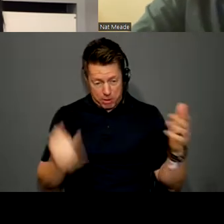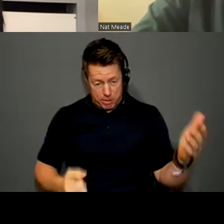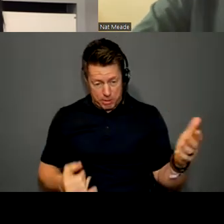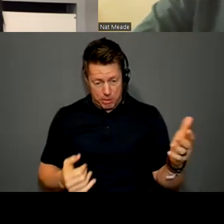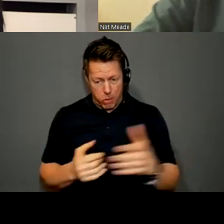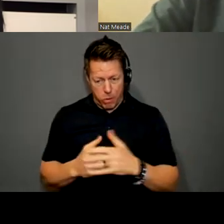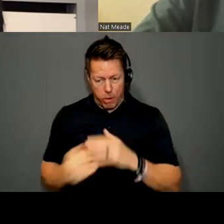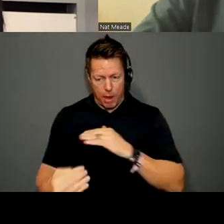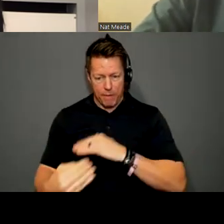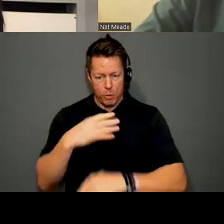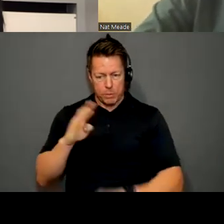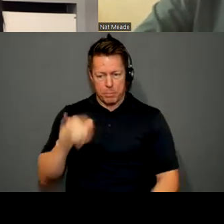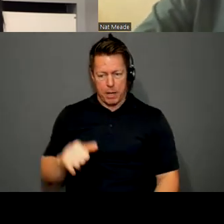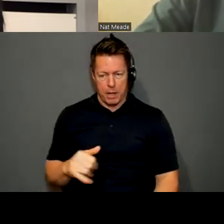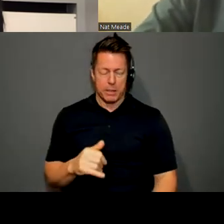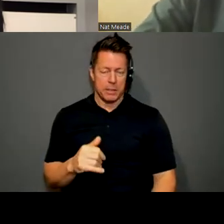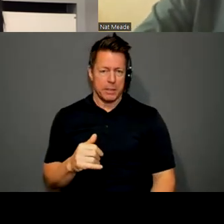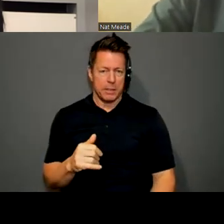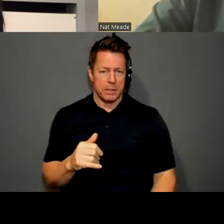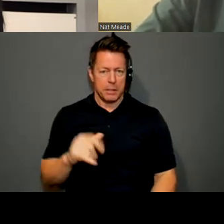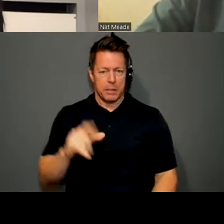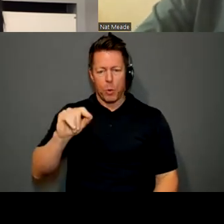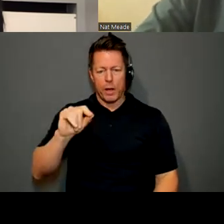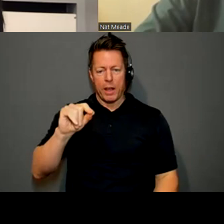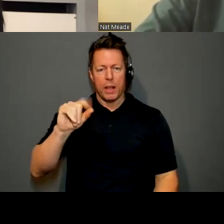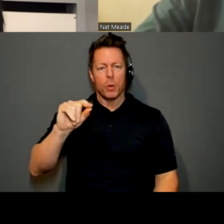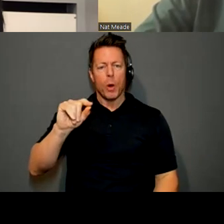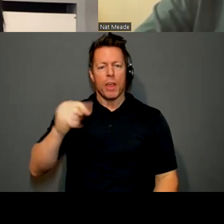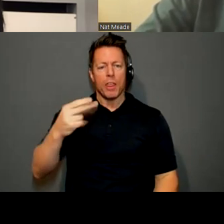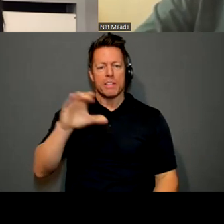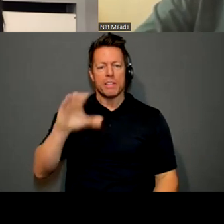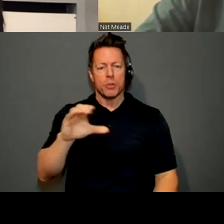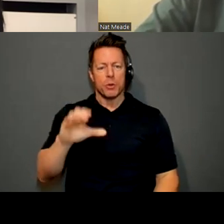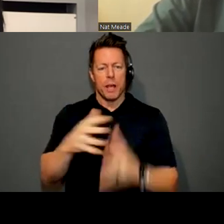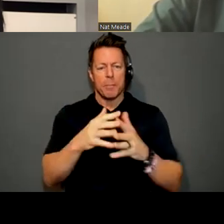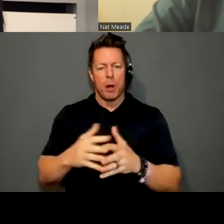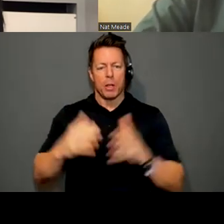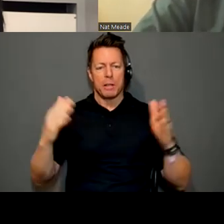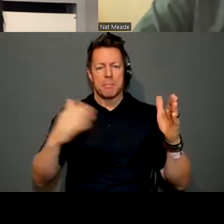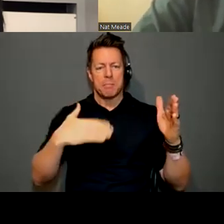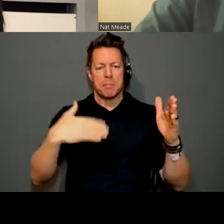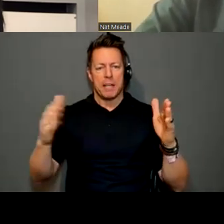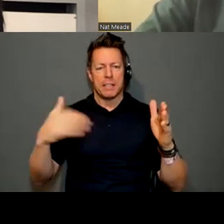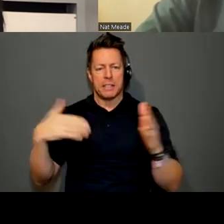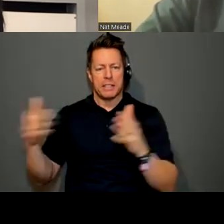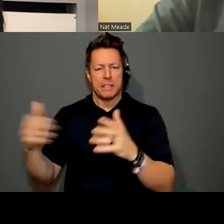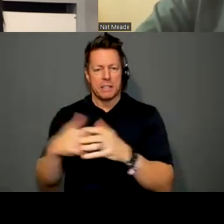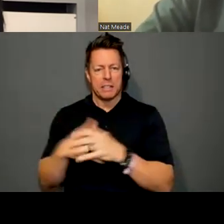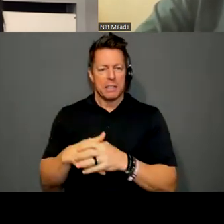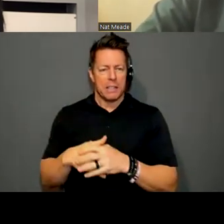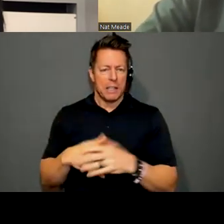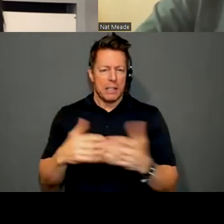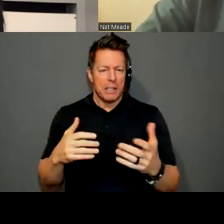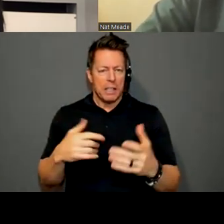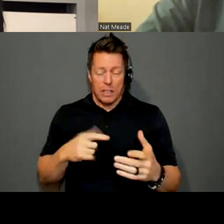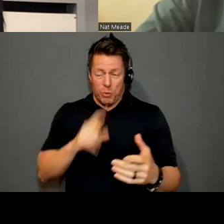influenced a lot by, you know, 20th century American painting. Um, especially kind of, I, I